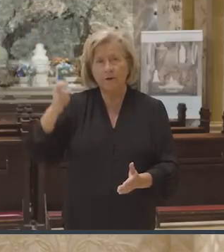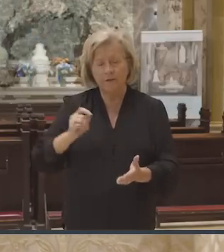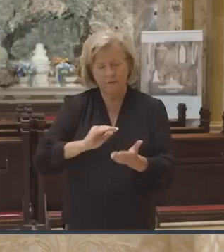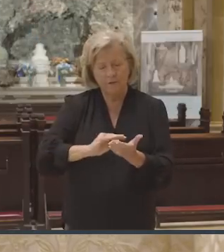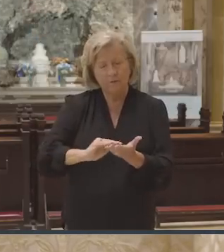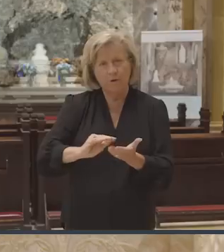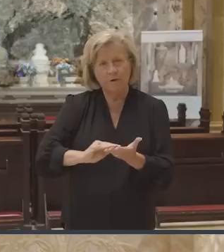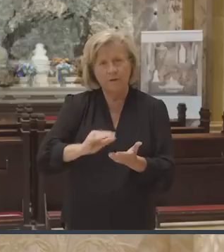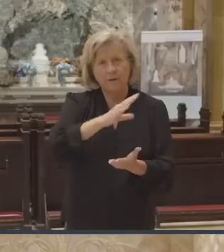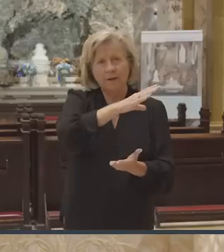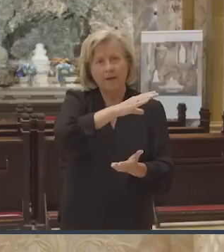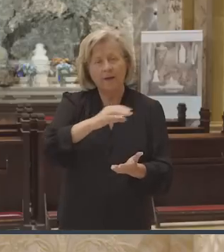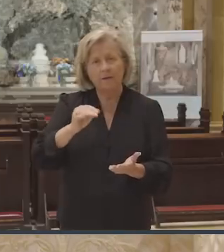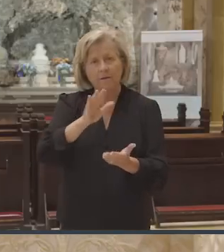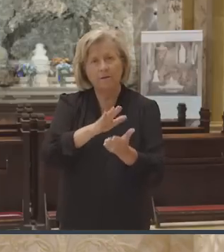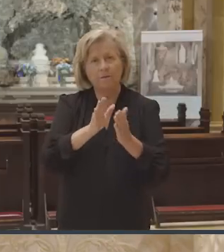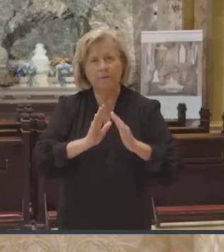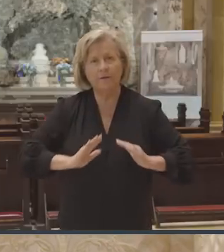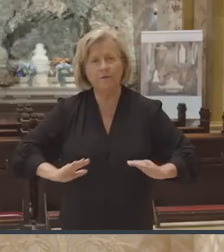peace.